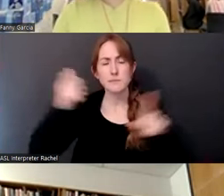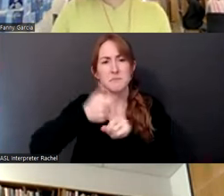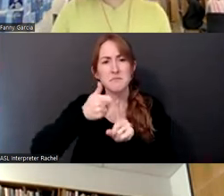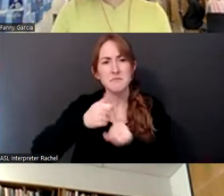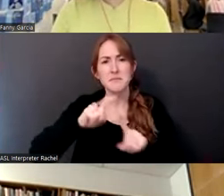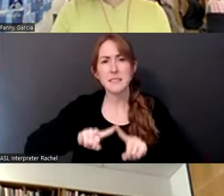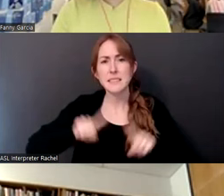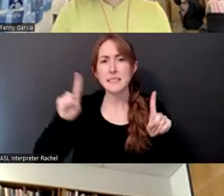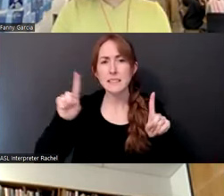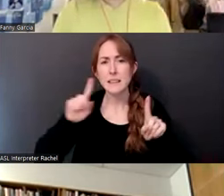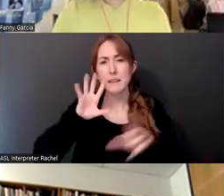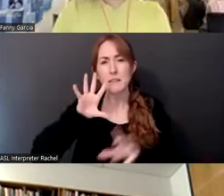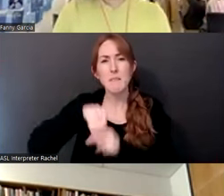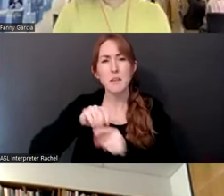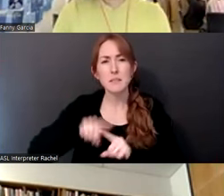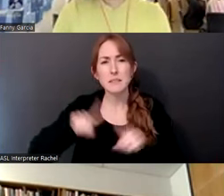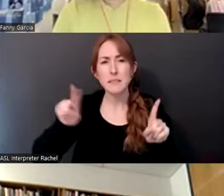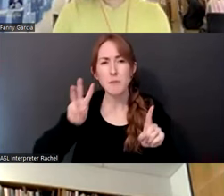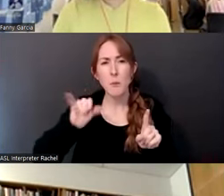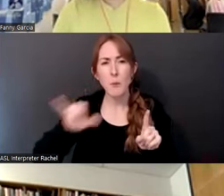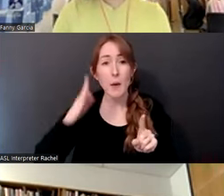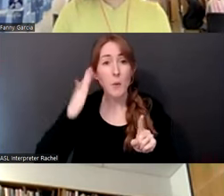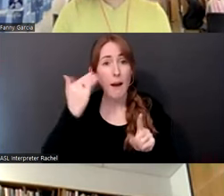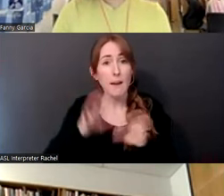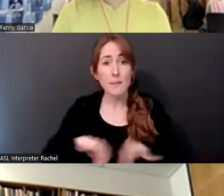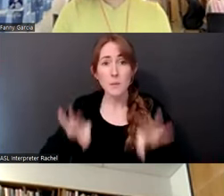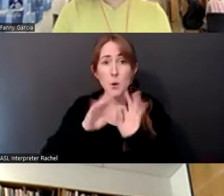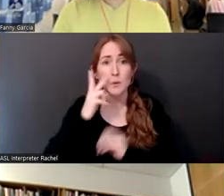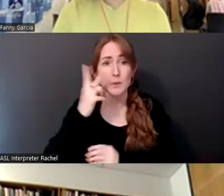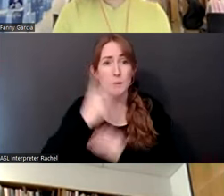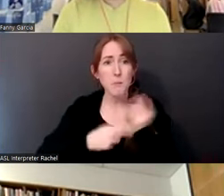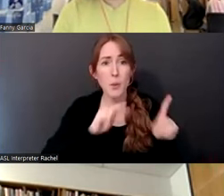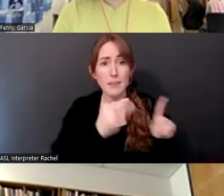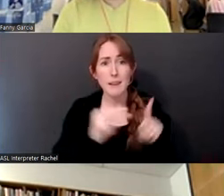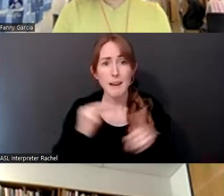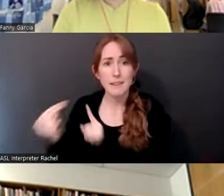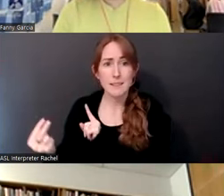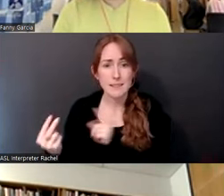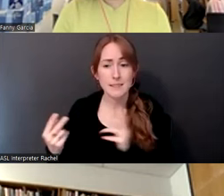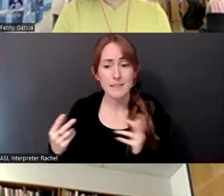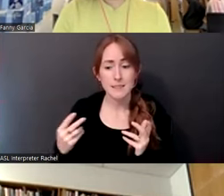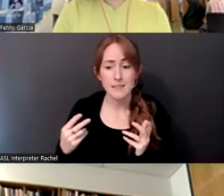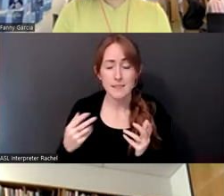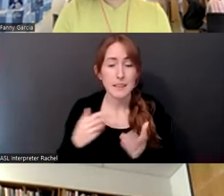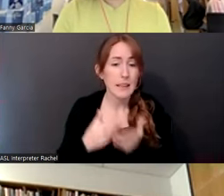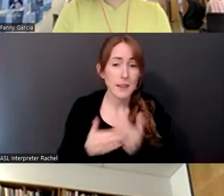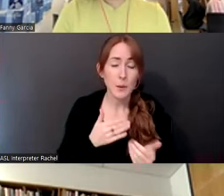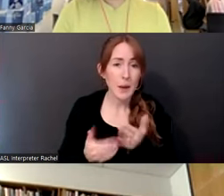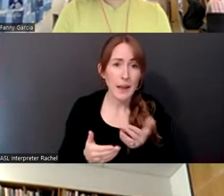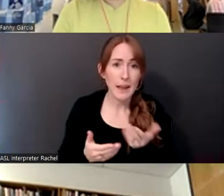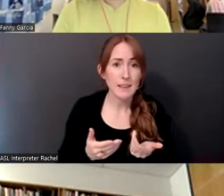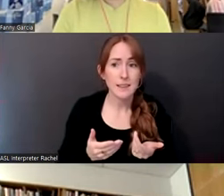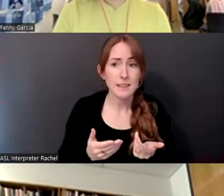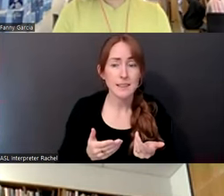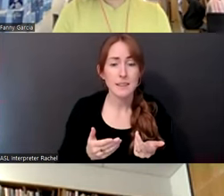something, which is very important to see both sides, even if, you know, either way you, you, you, we clearly, uh, I, I